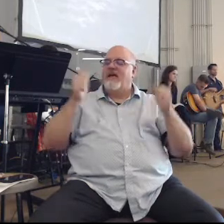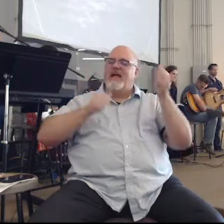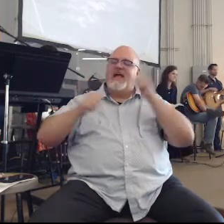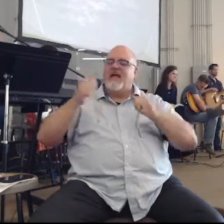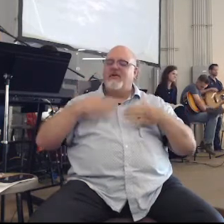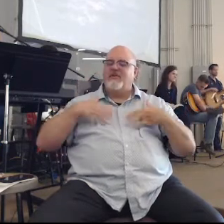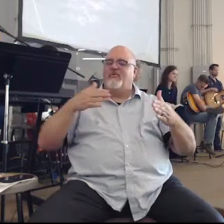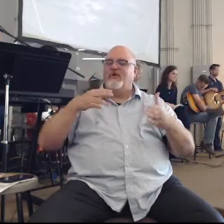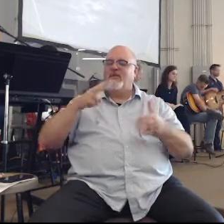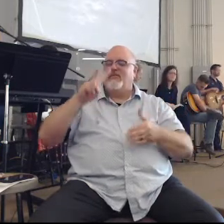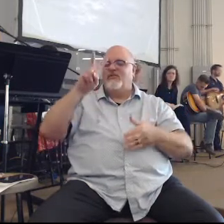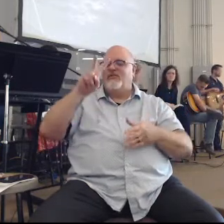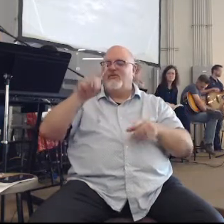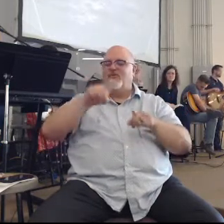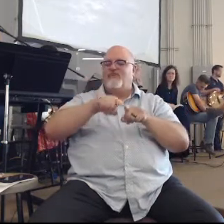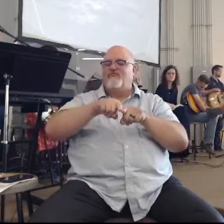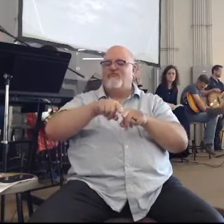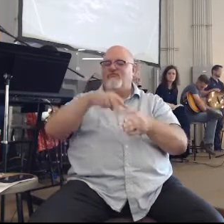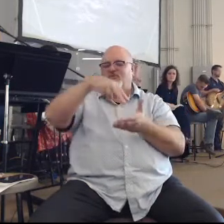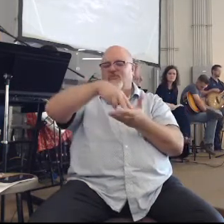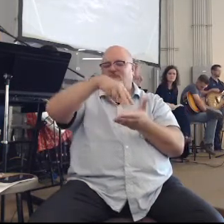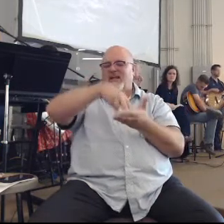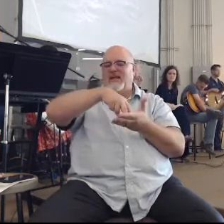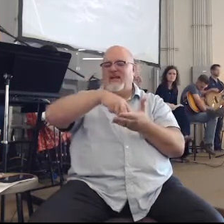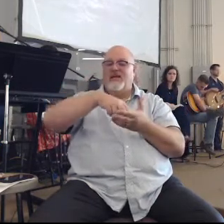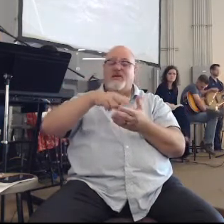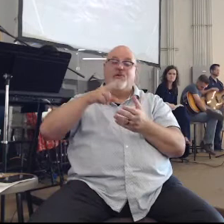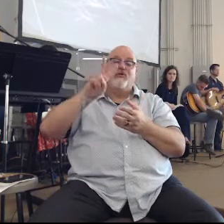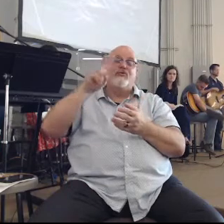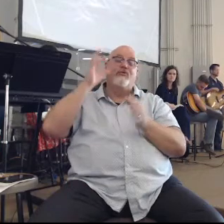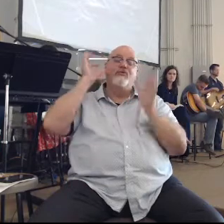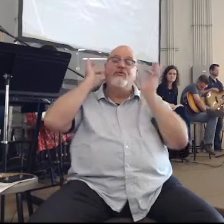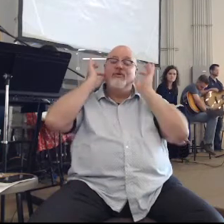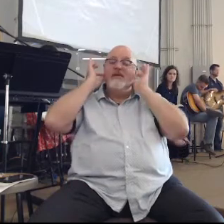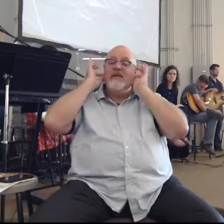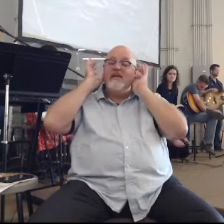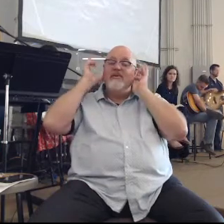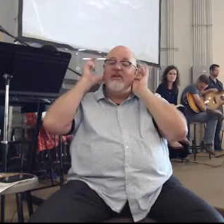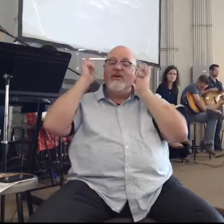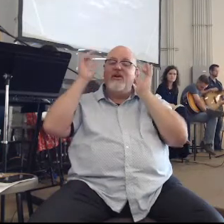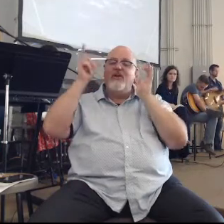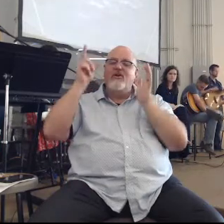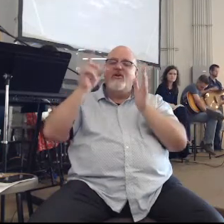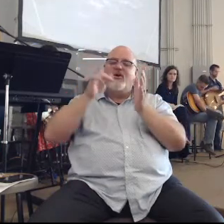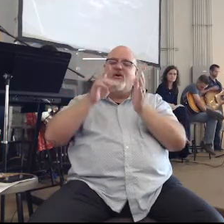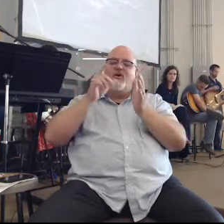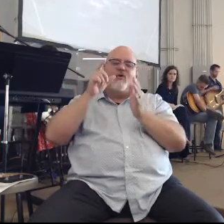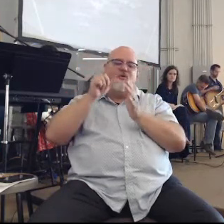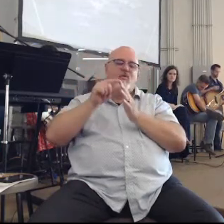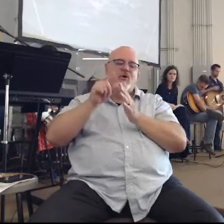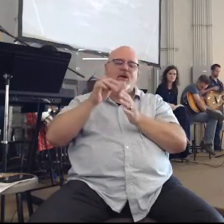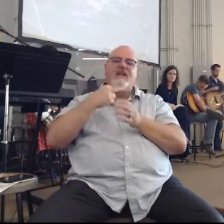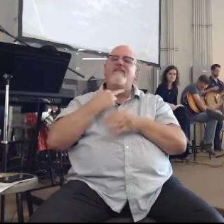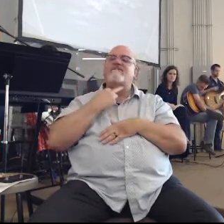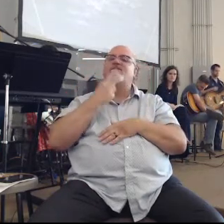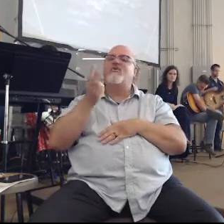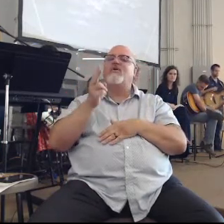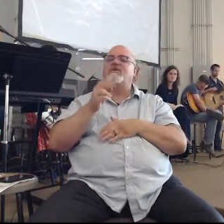two legs to stand on, ears to hear your word, and a voice to spread your word.